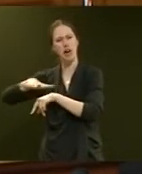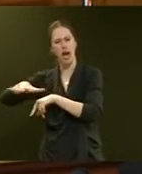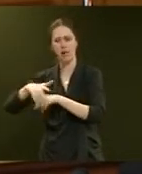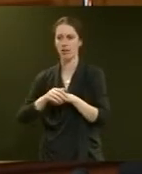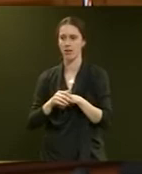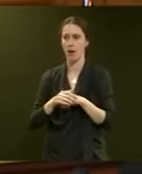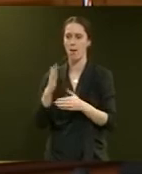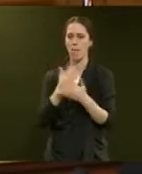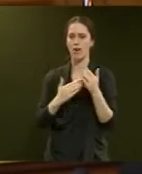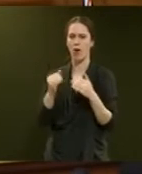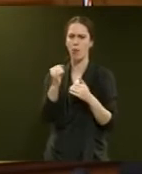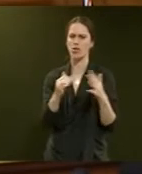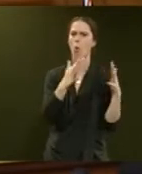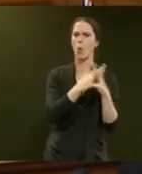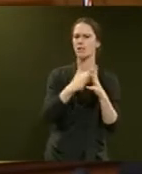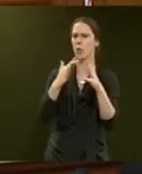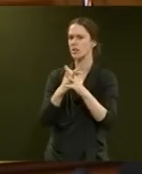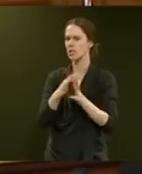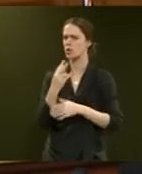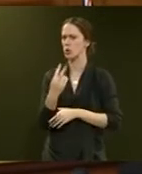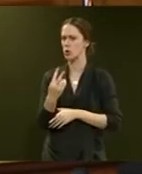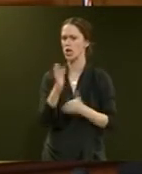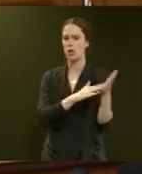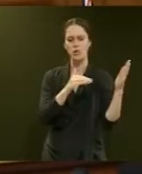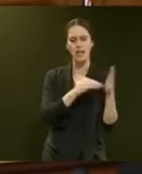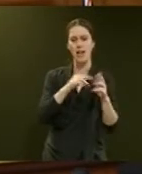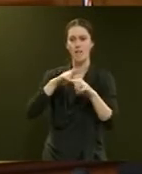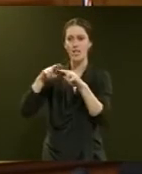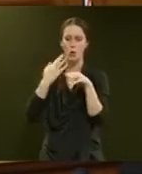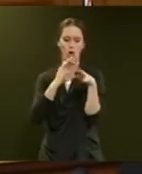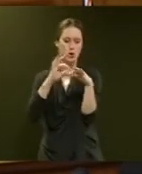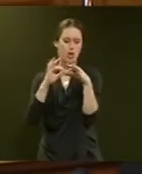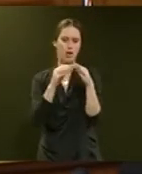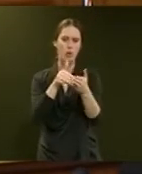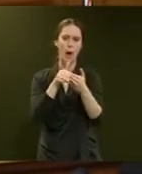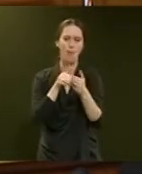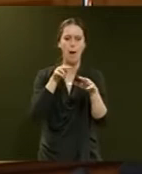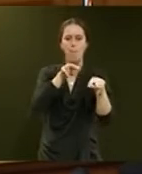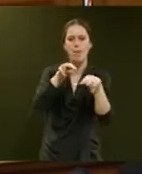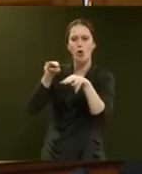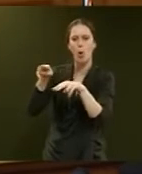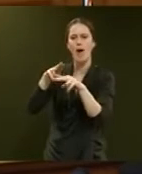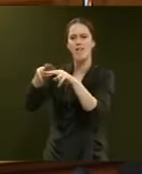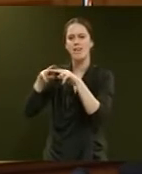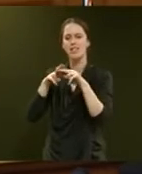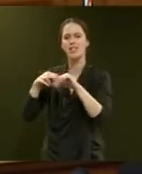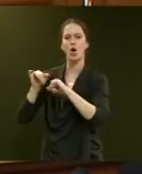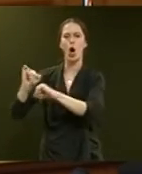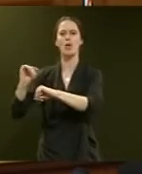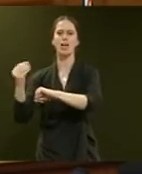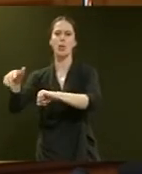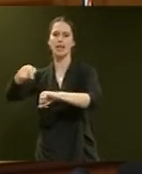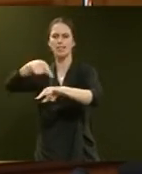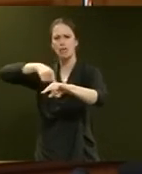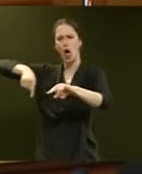of Operation Wasawasa 2, where New Zealand and Fiji are working together to help patrol Fiji's exclusive economic zone and